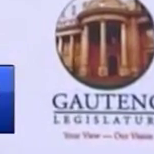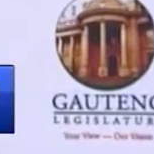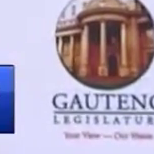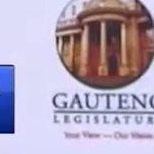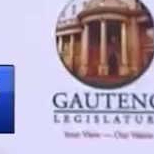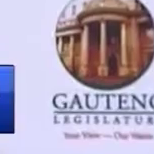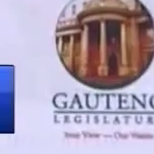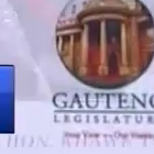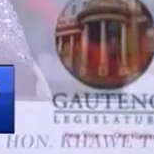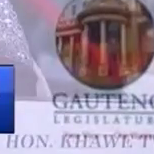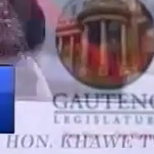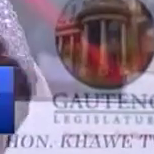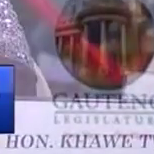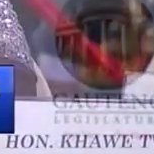change.